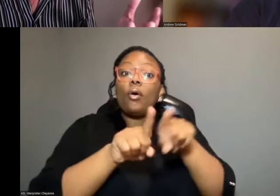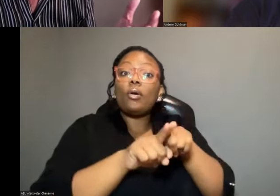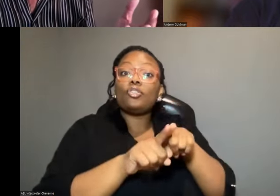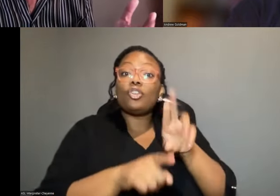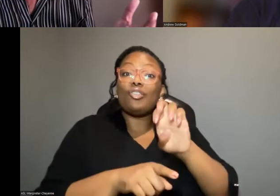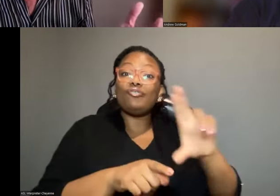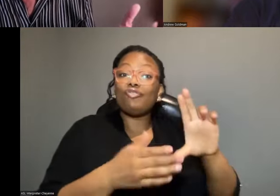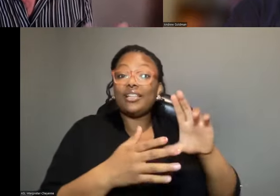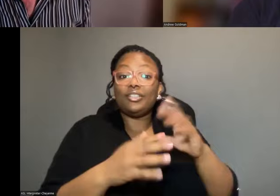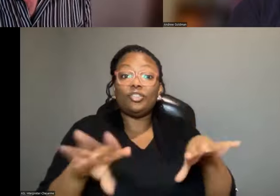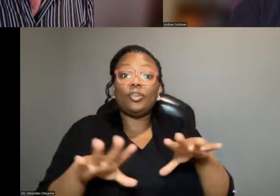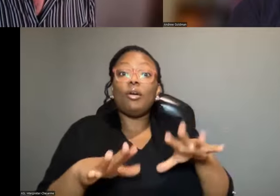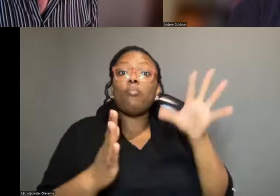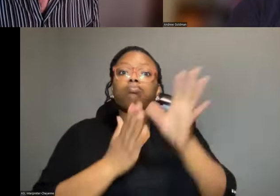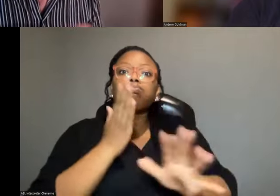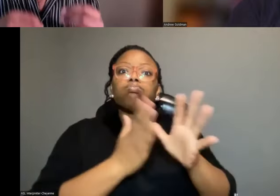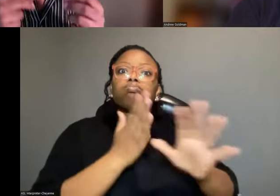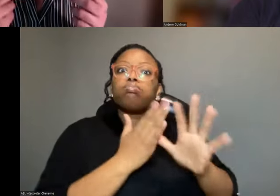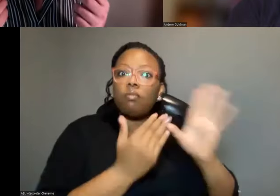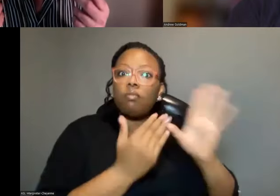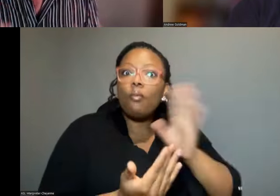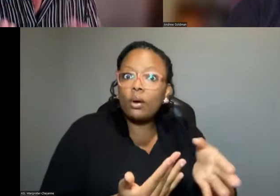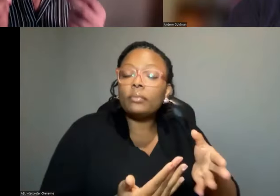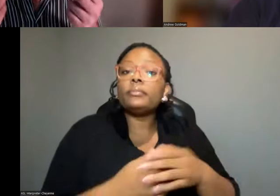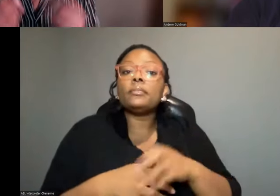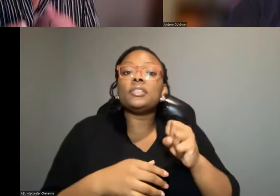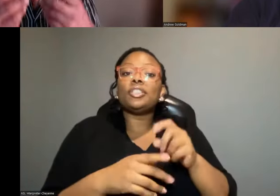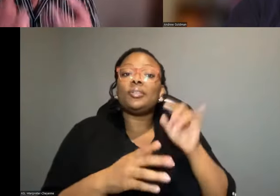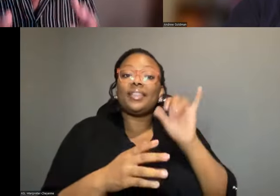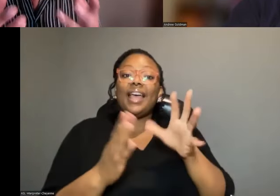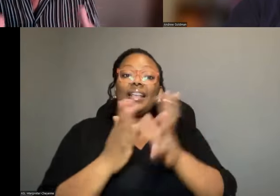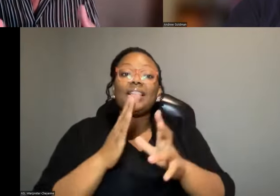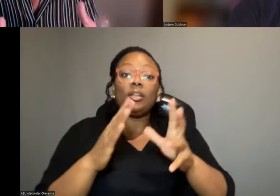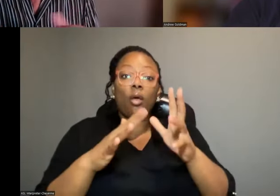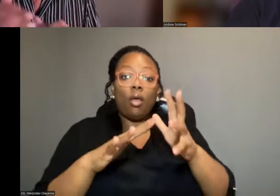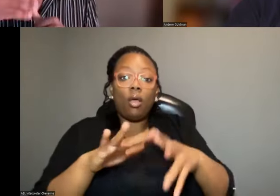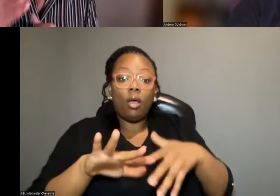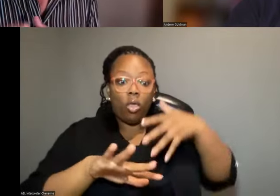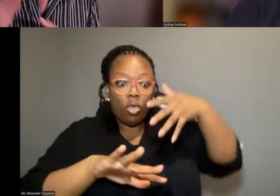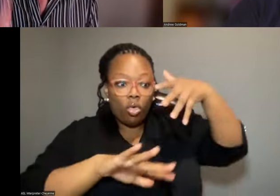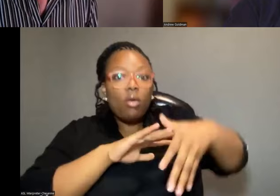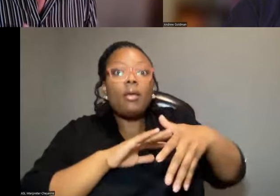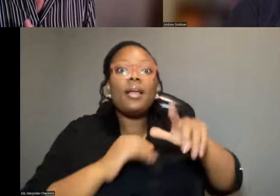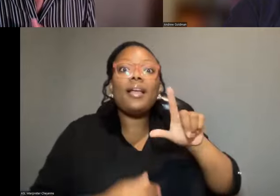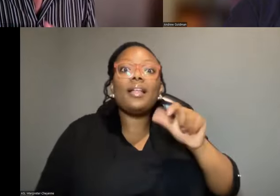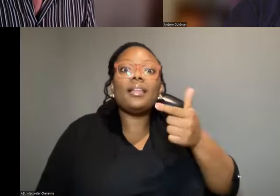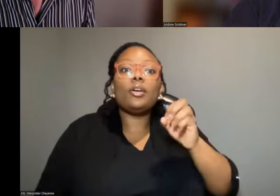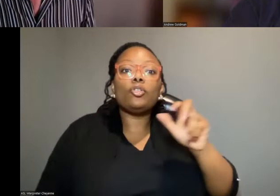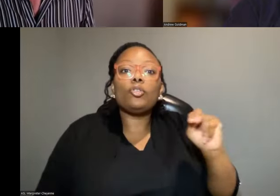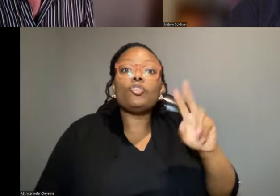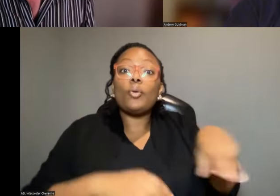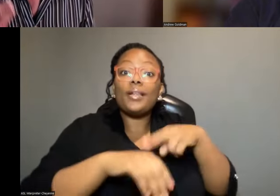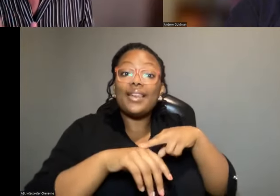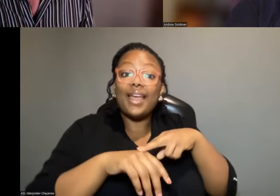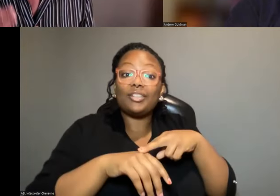soils through their waste. And that signal ends up in lagoon. So along with natural fertilizer